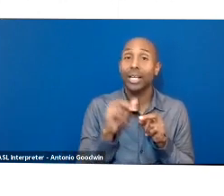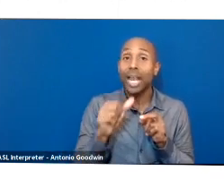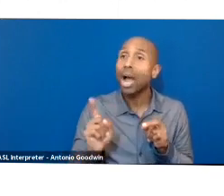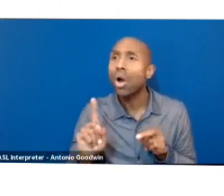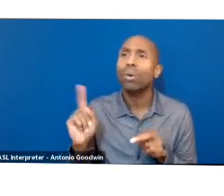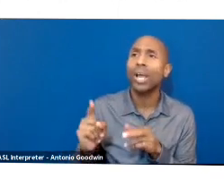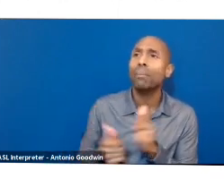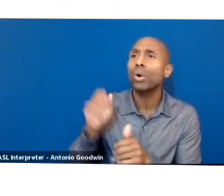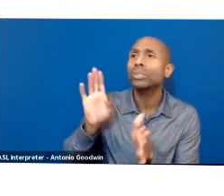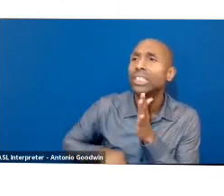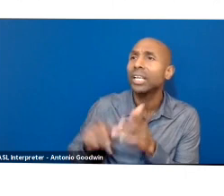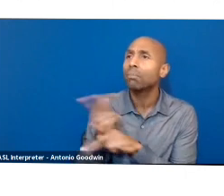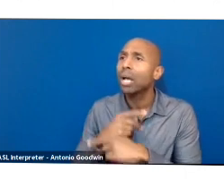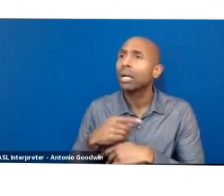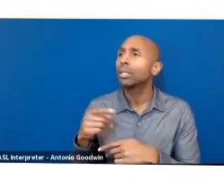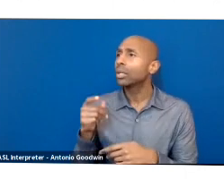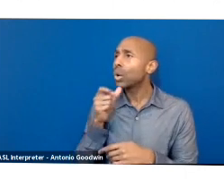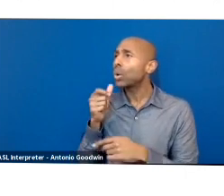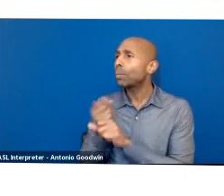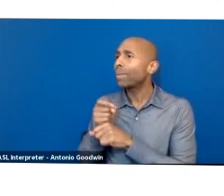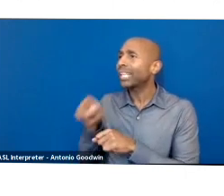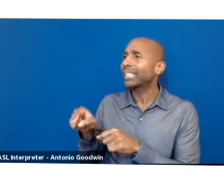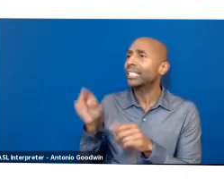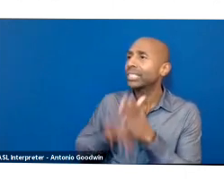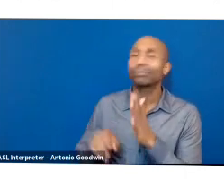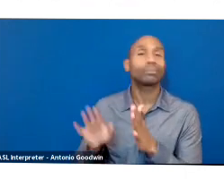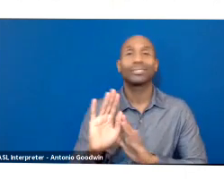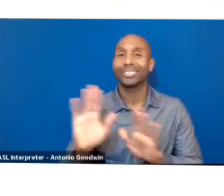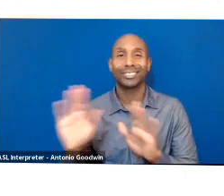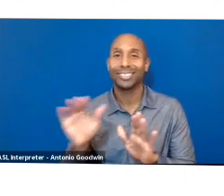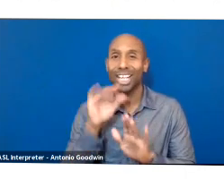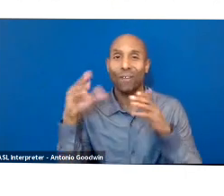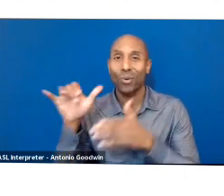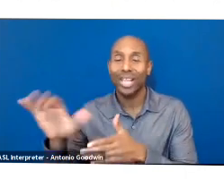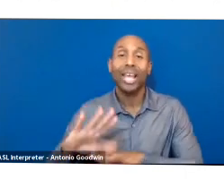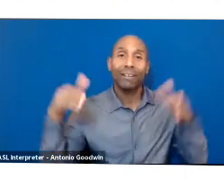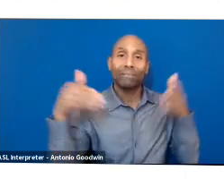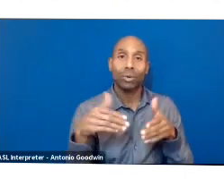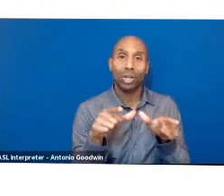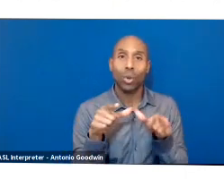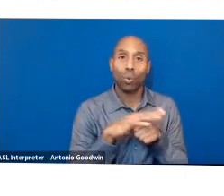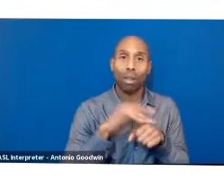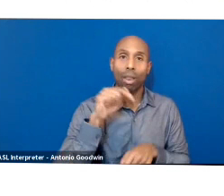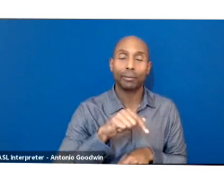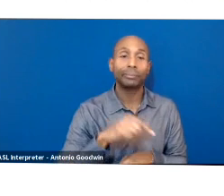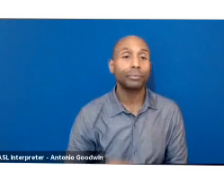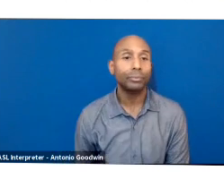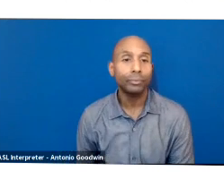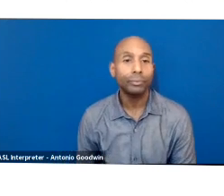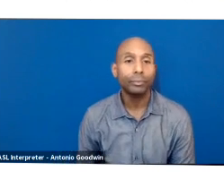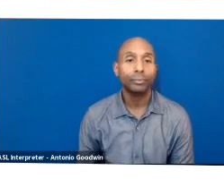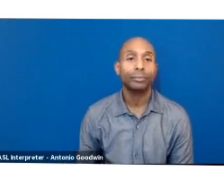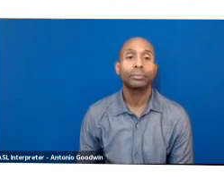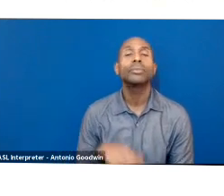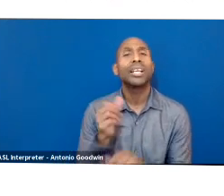product is or where it could be made most cheaply. You need to also make it slower and make